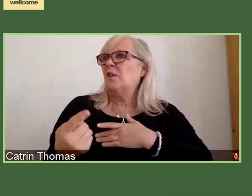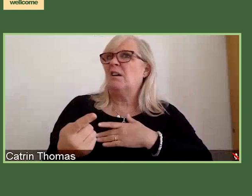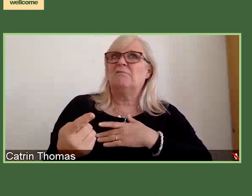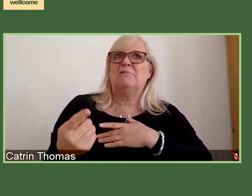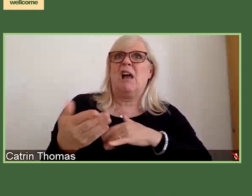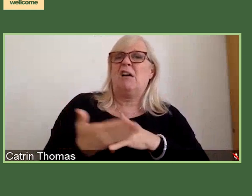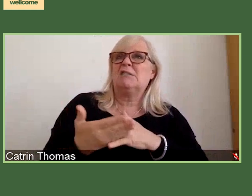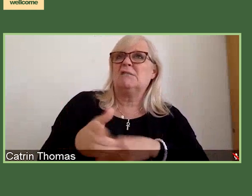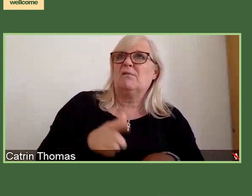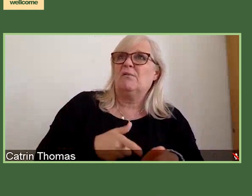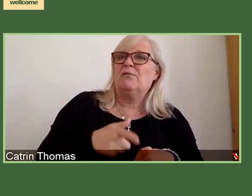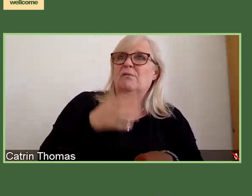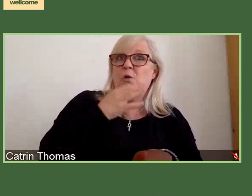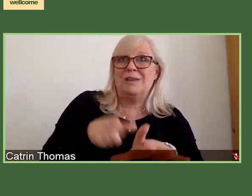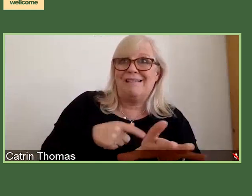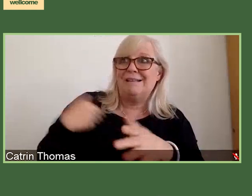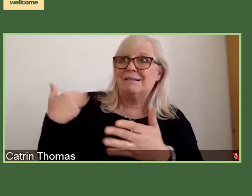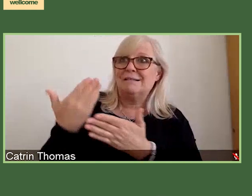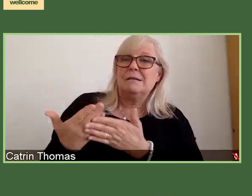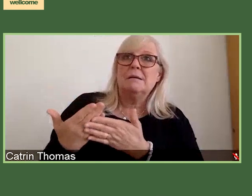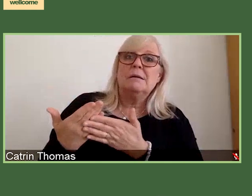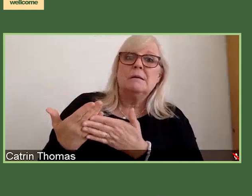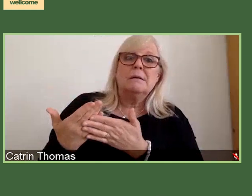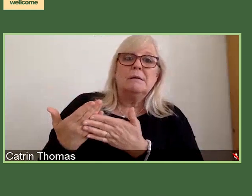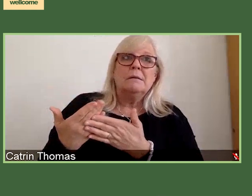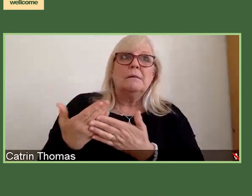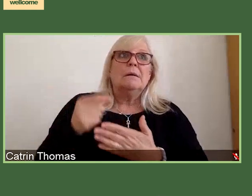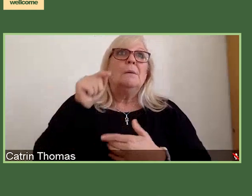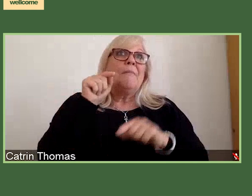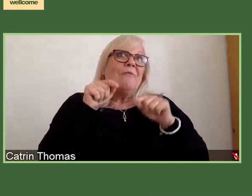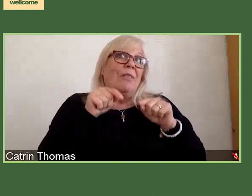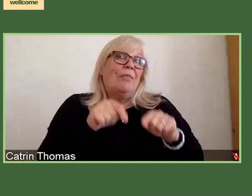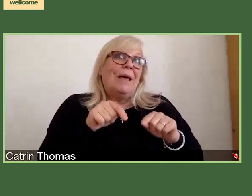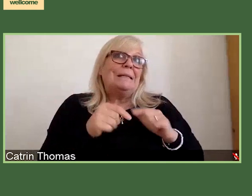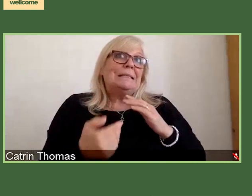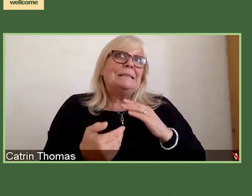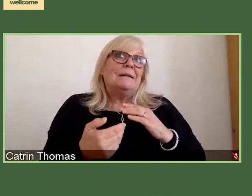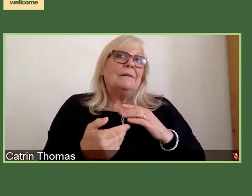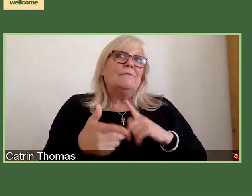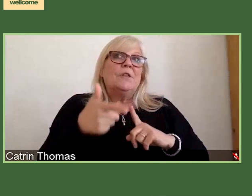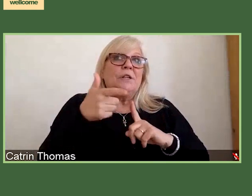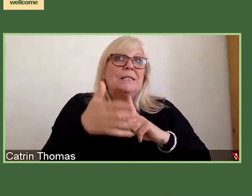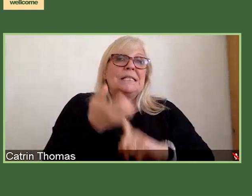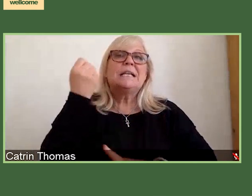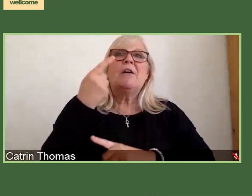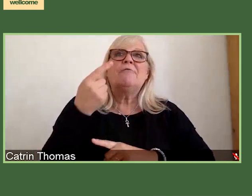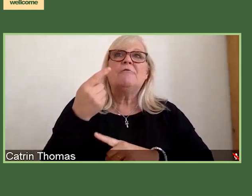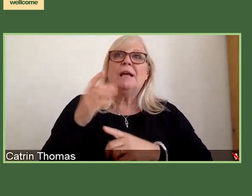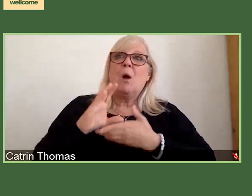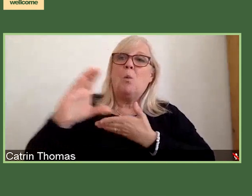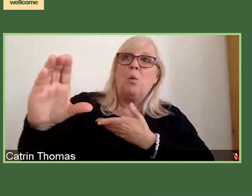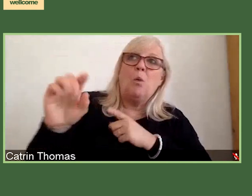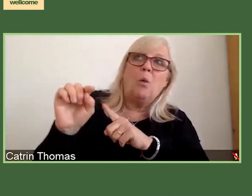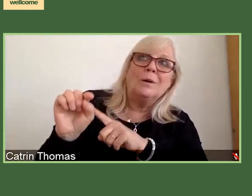But clearly, you know, we haven't put a time limit on discovery awards, the length of time that people can